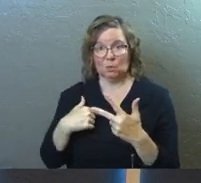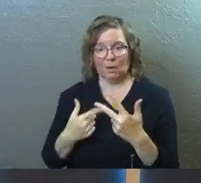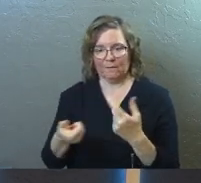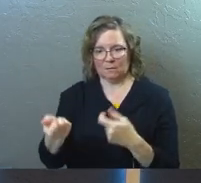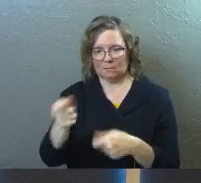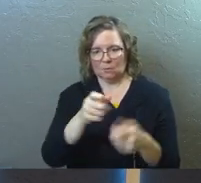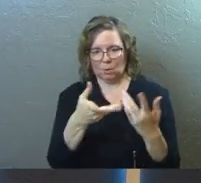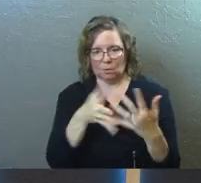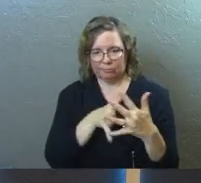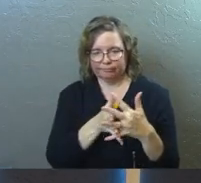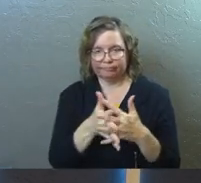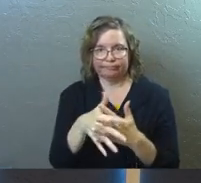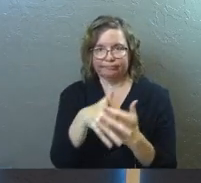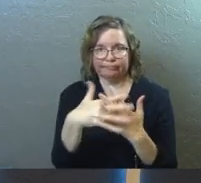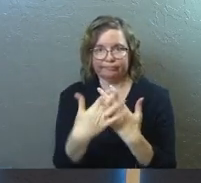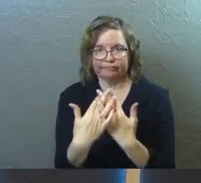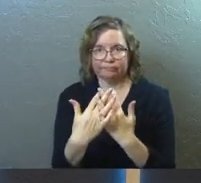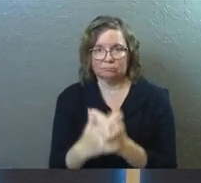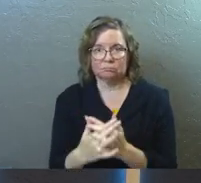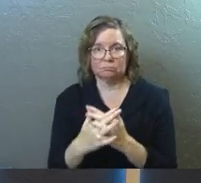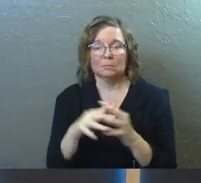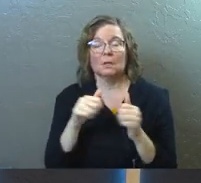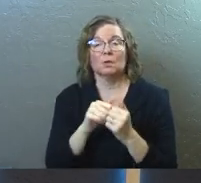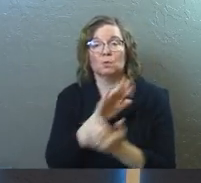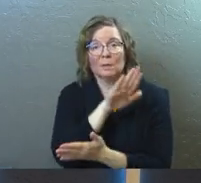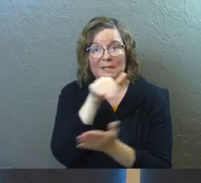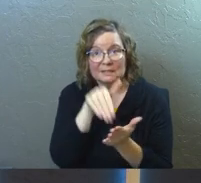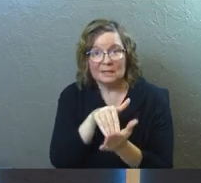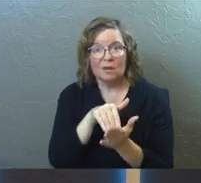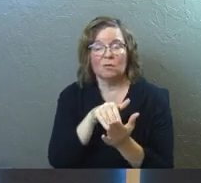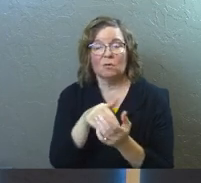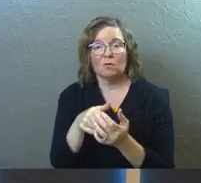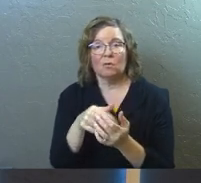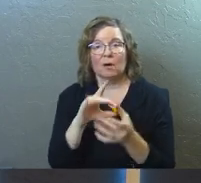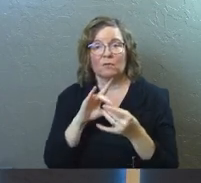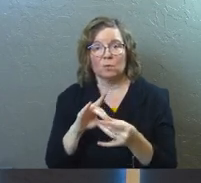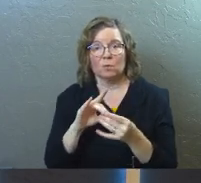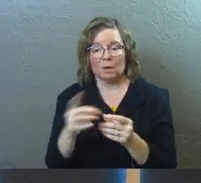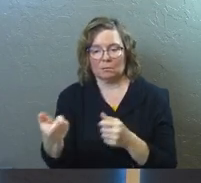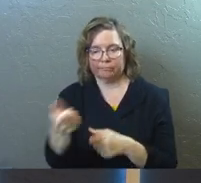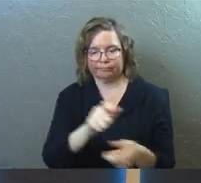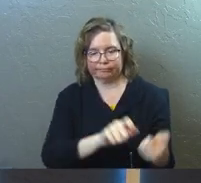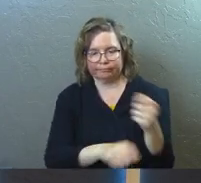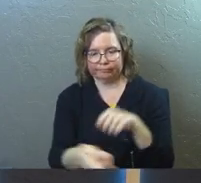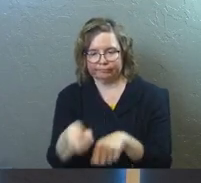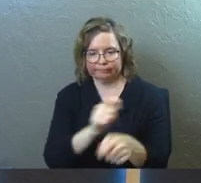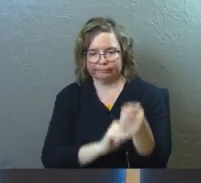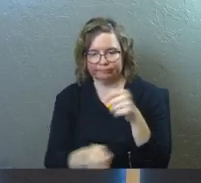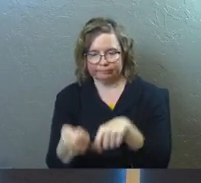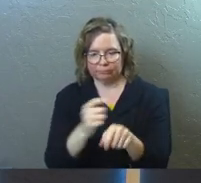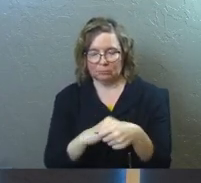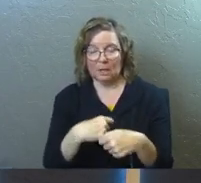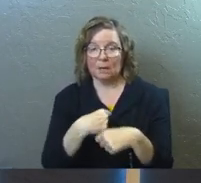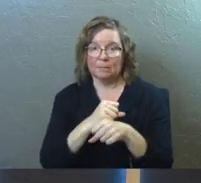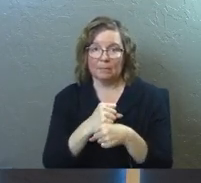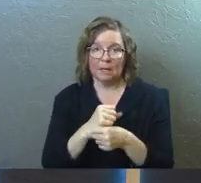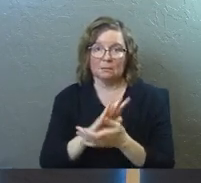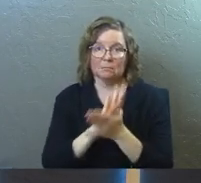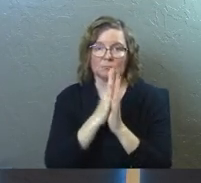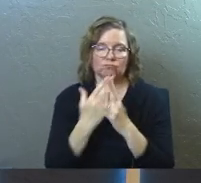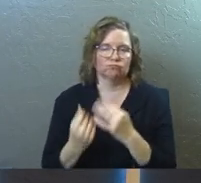weaving Christ not just into the relationship but into the center of the relationship and he makes everything stronger.